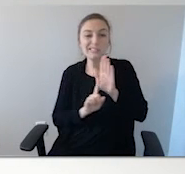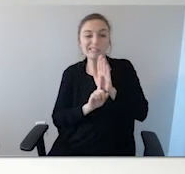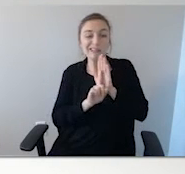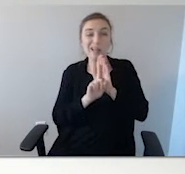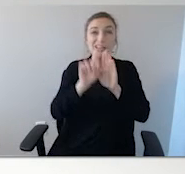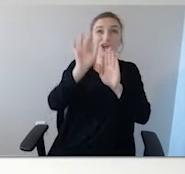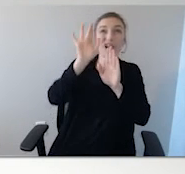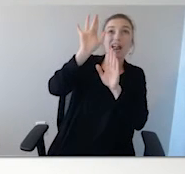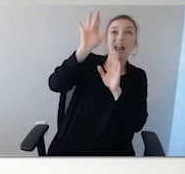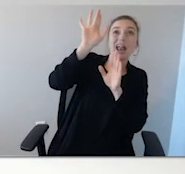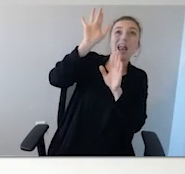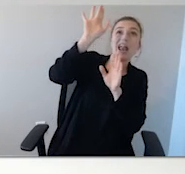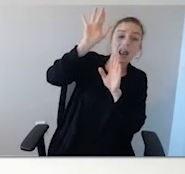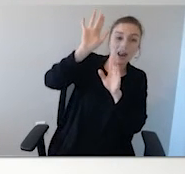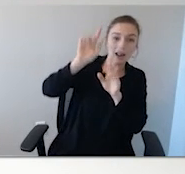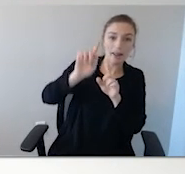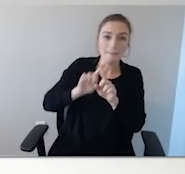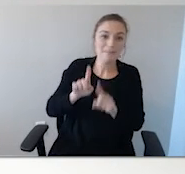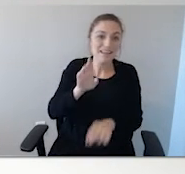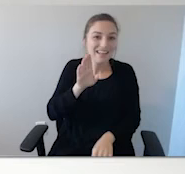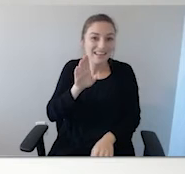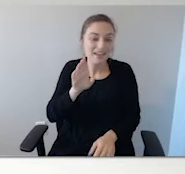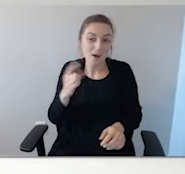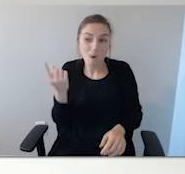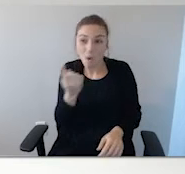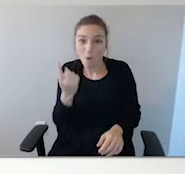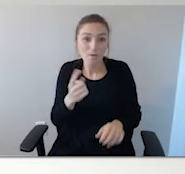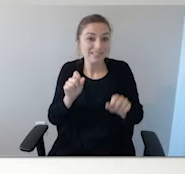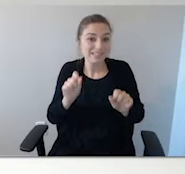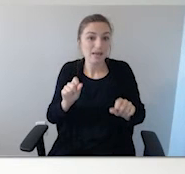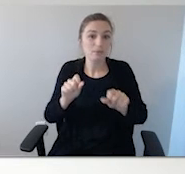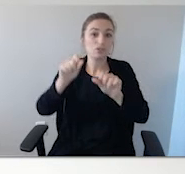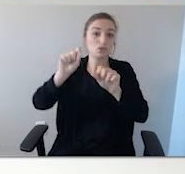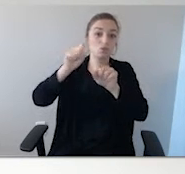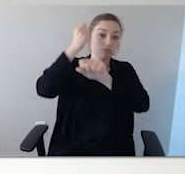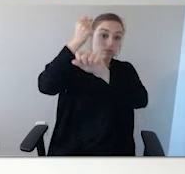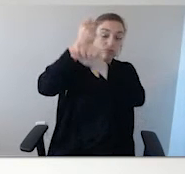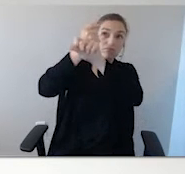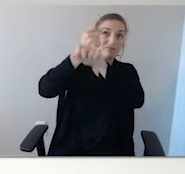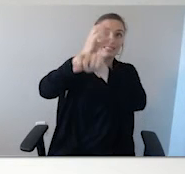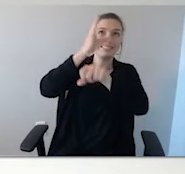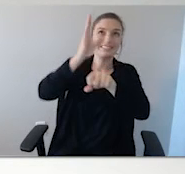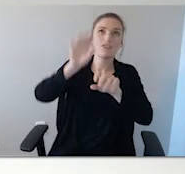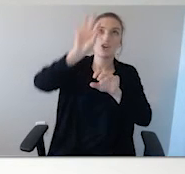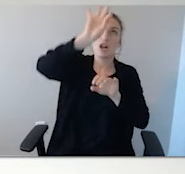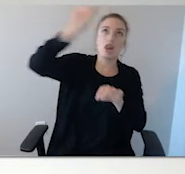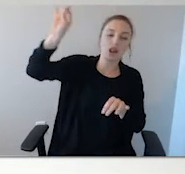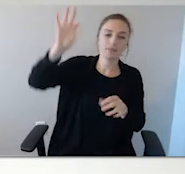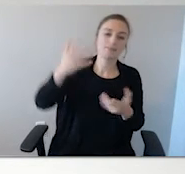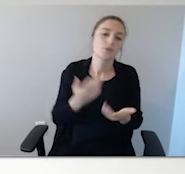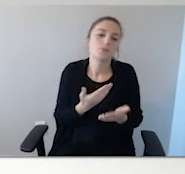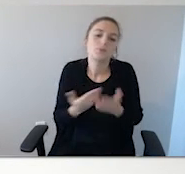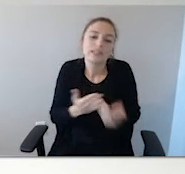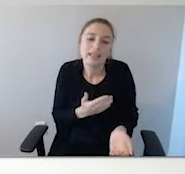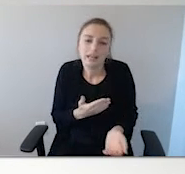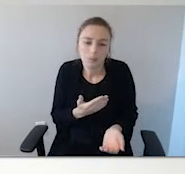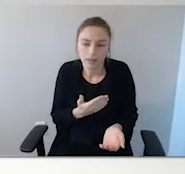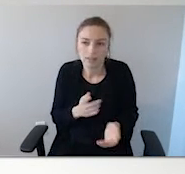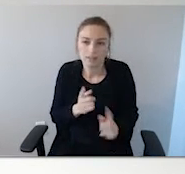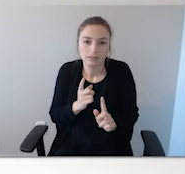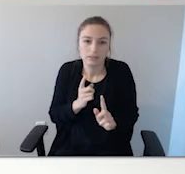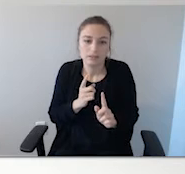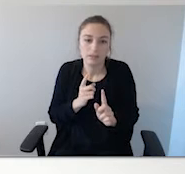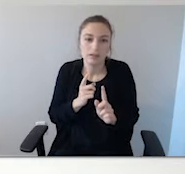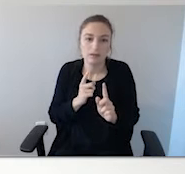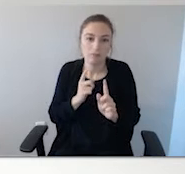but never tall enough where he could take the lock out. So it worked. So he was never able to get out the door. So we did extinguish a